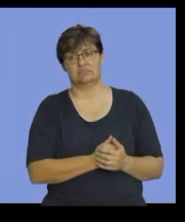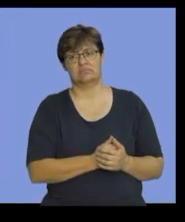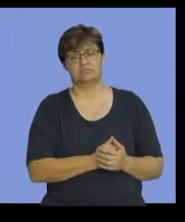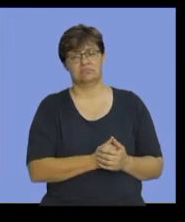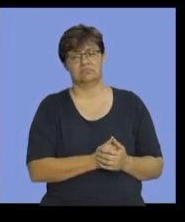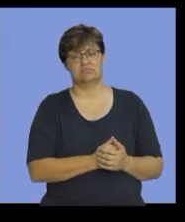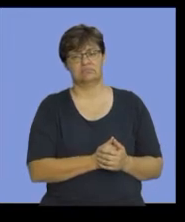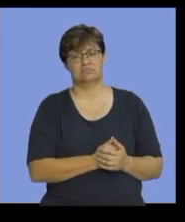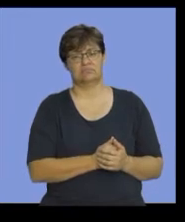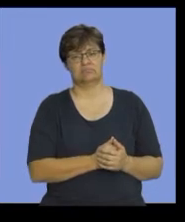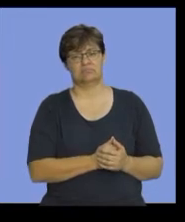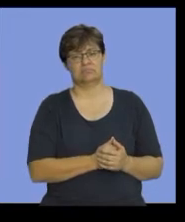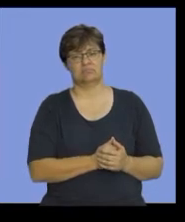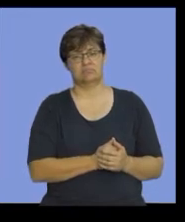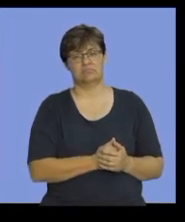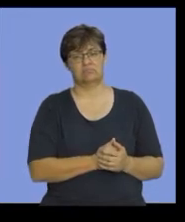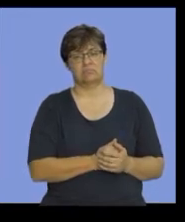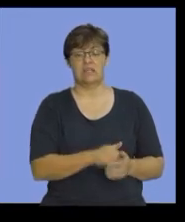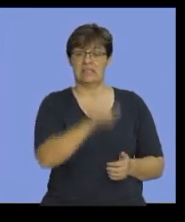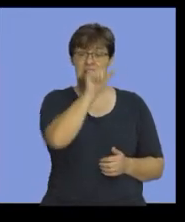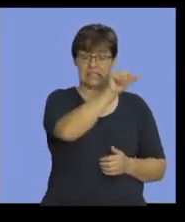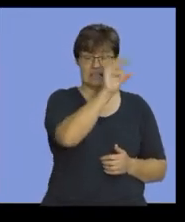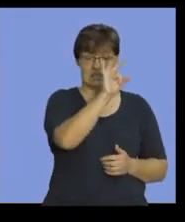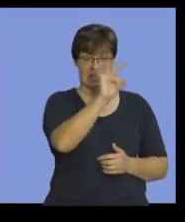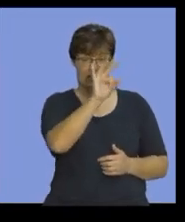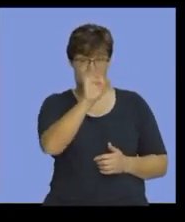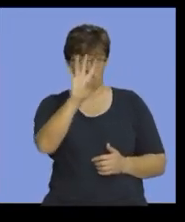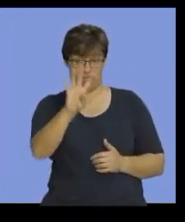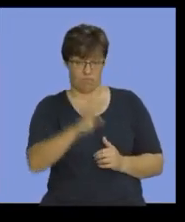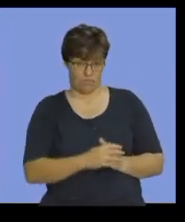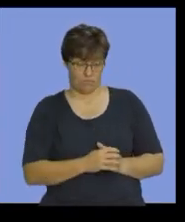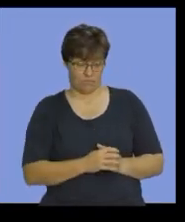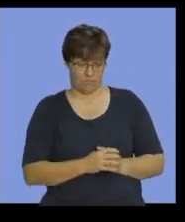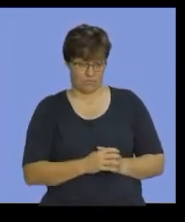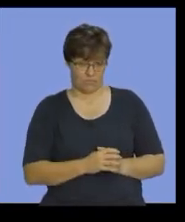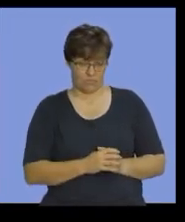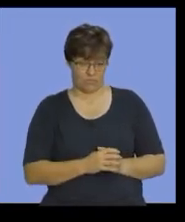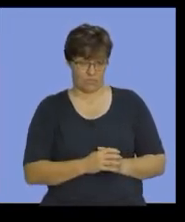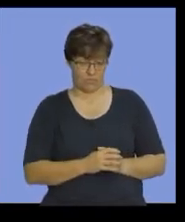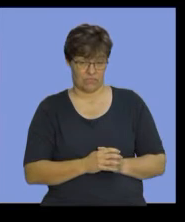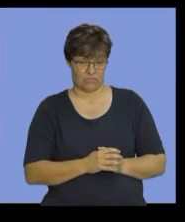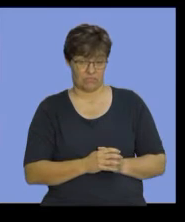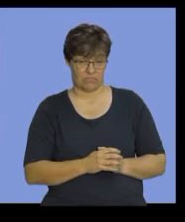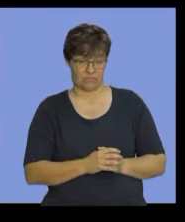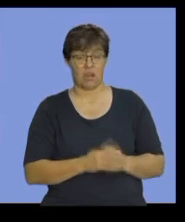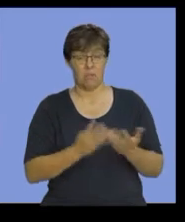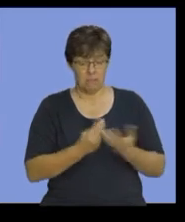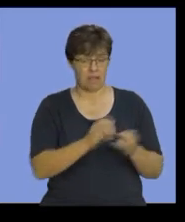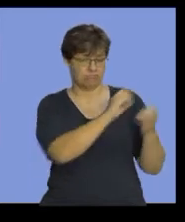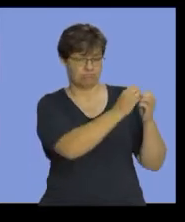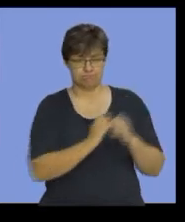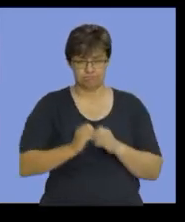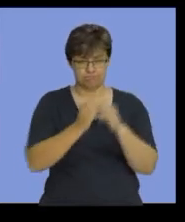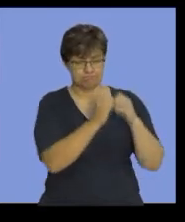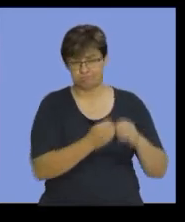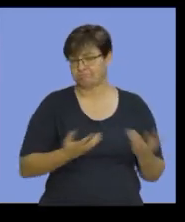the break even point is 6,334 and we have manufactured